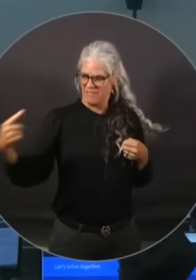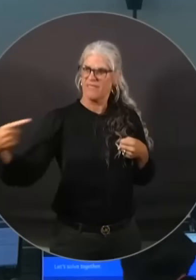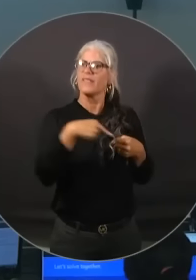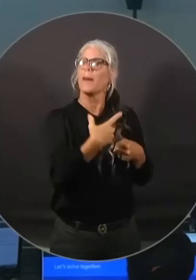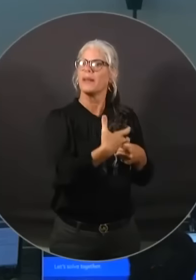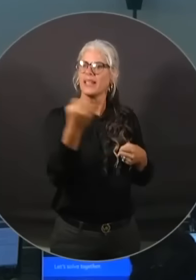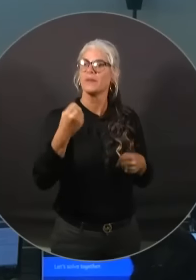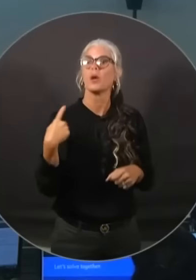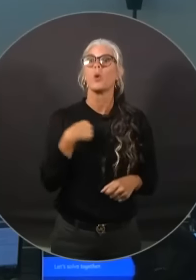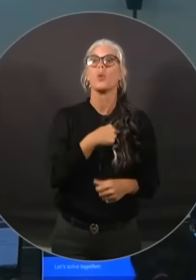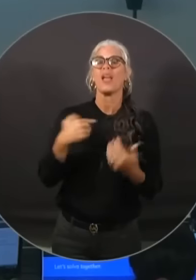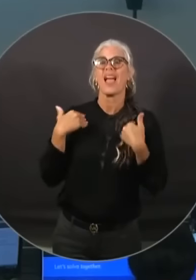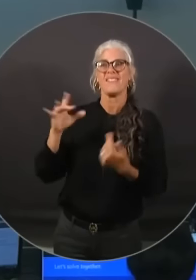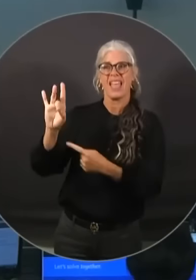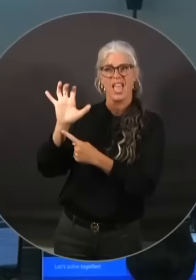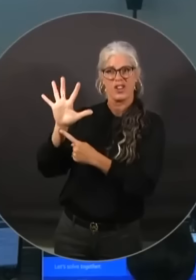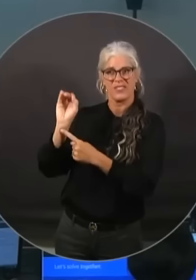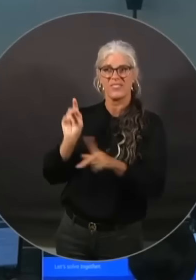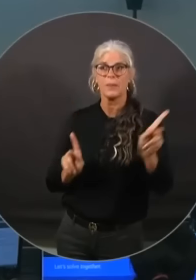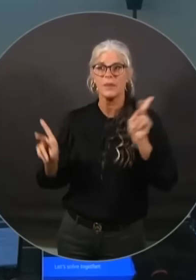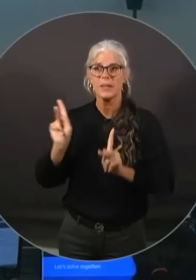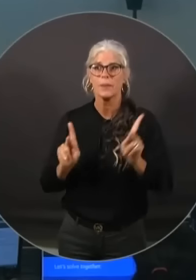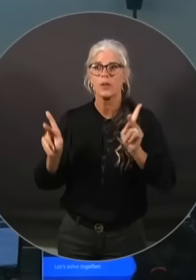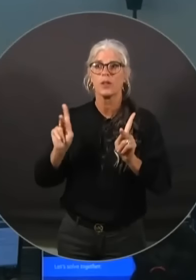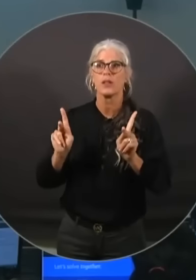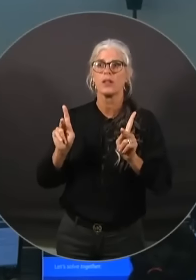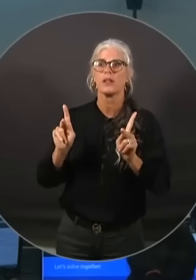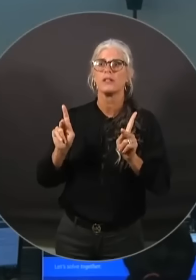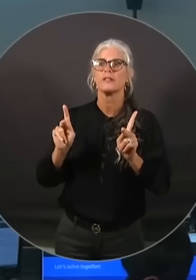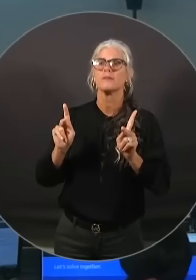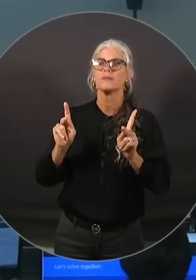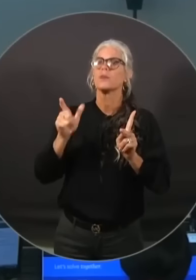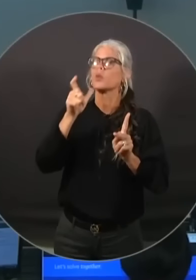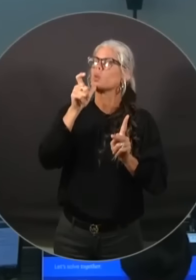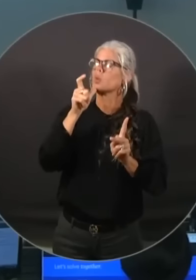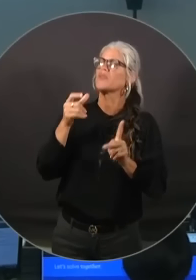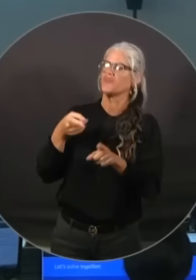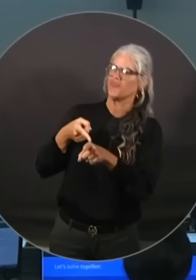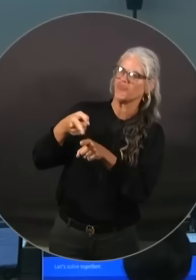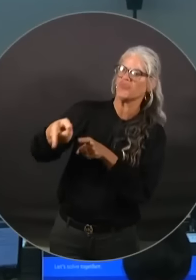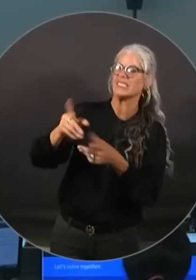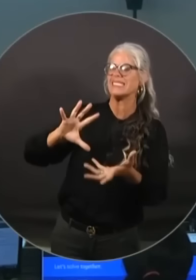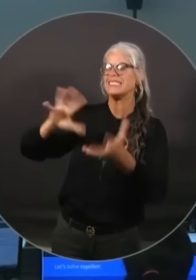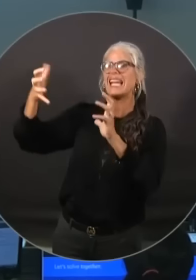debris disaster management sites should we need to do debris operations.